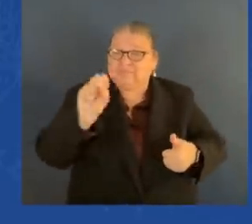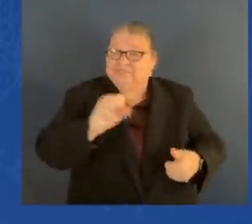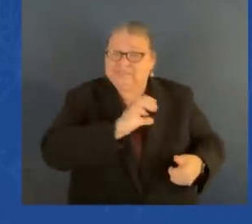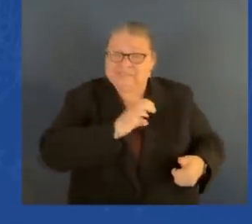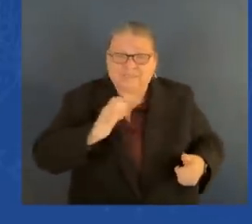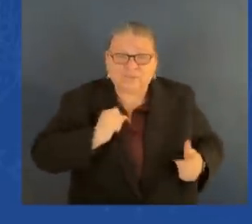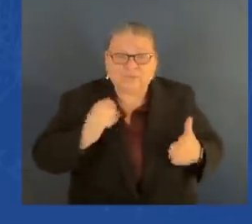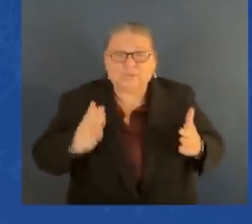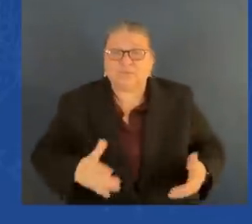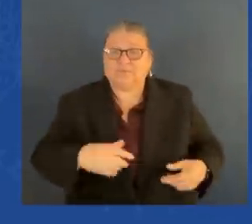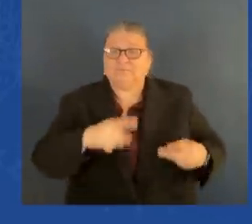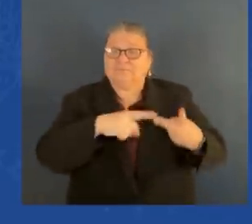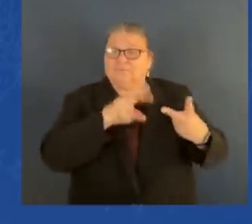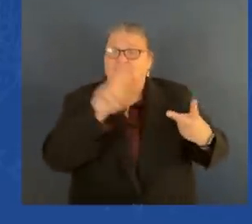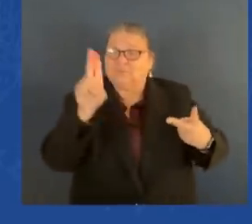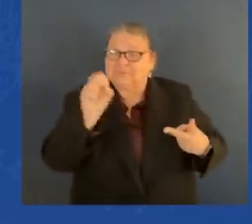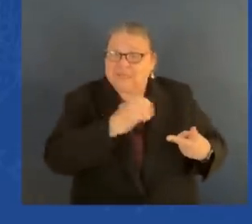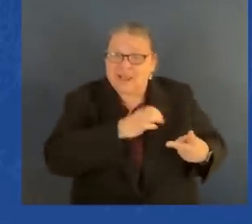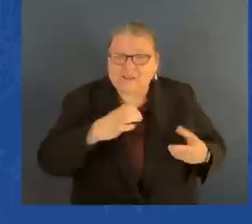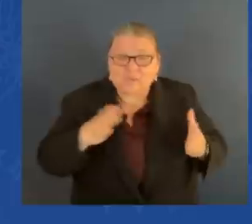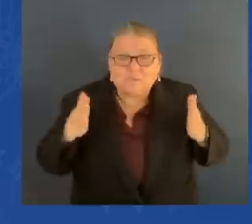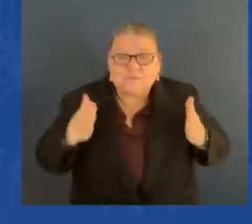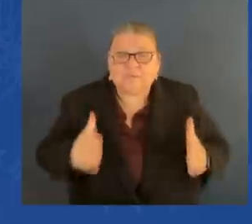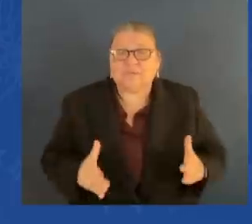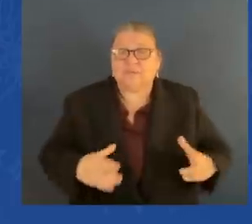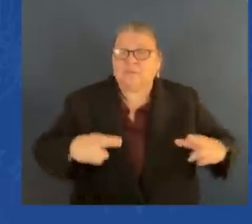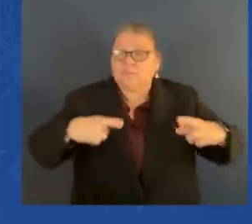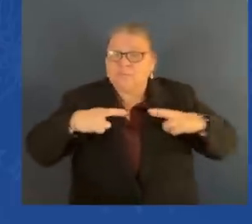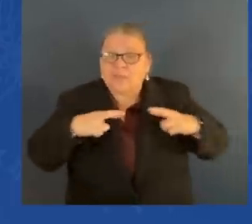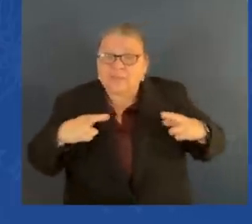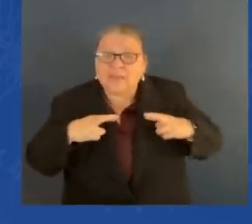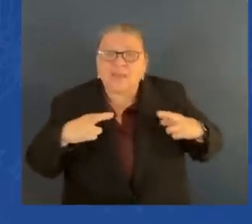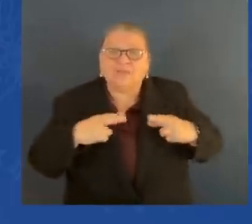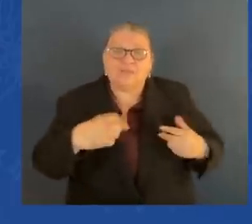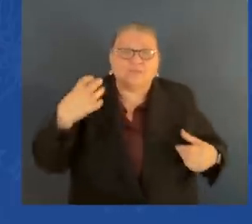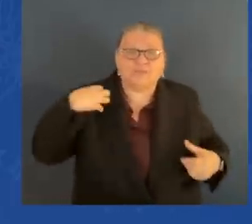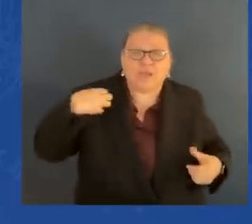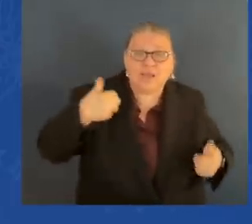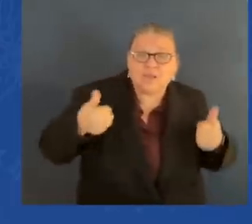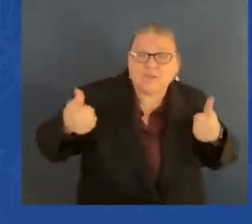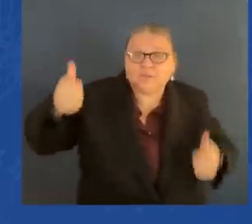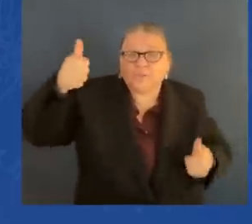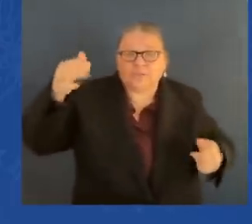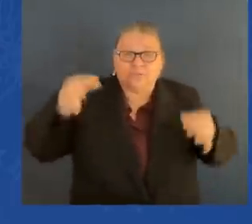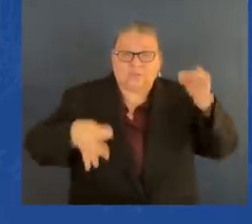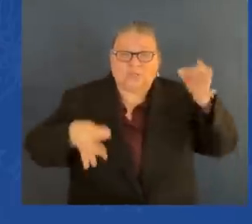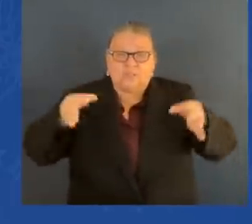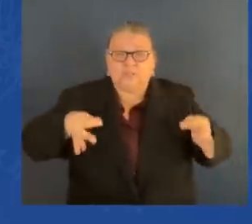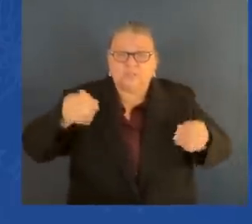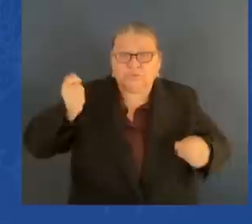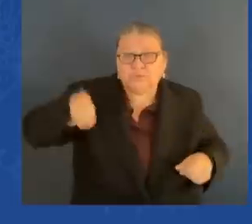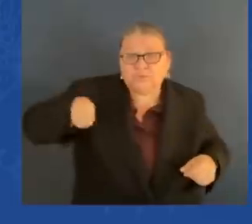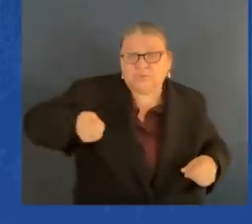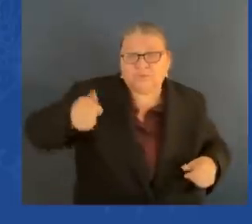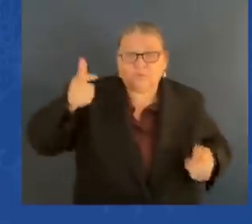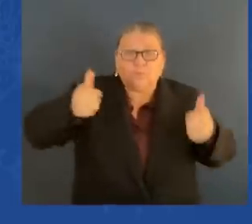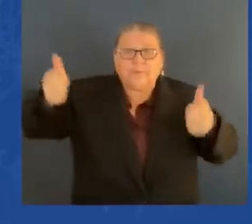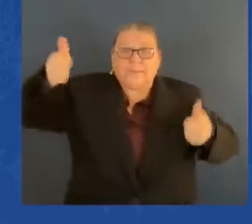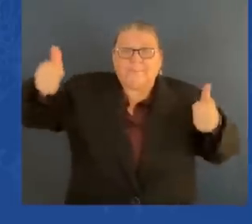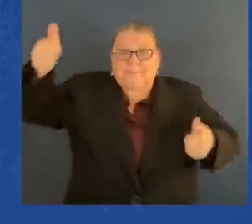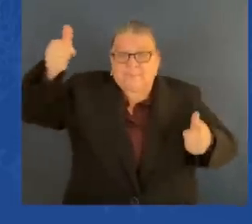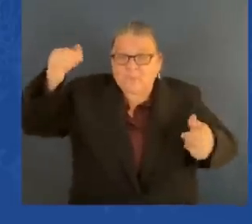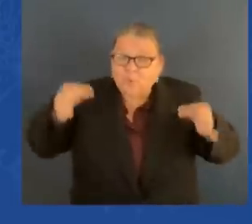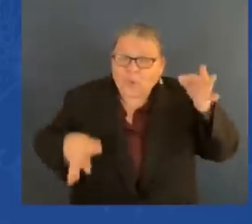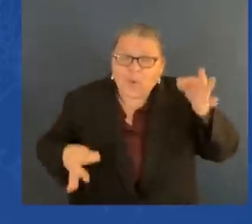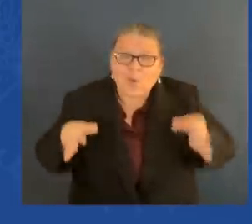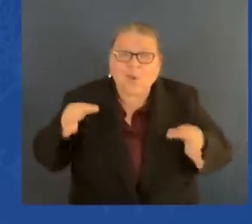retired chief justice of the Supreme Court, whose family had more senators than any family in American history. And they came to me